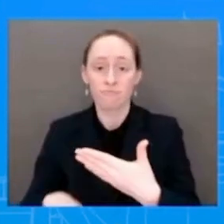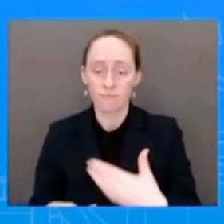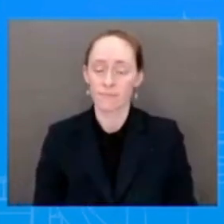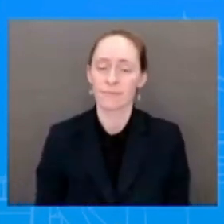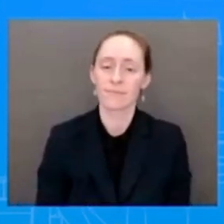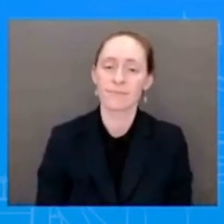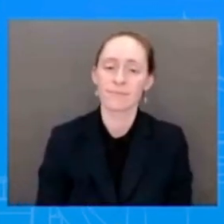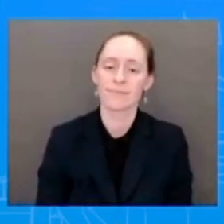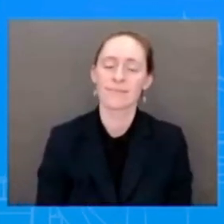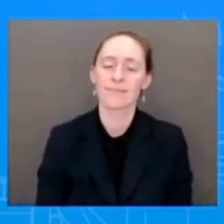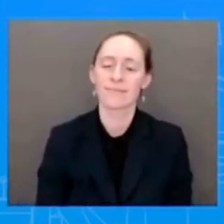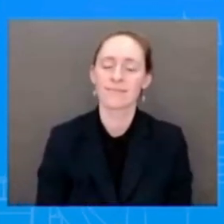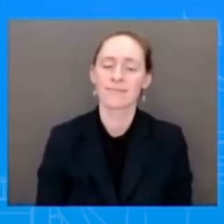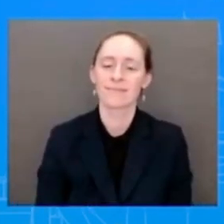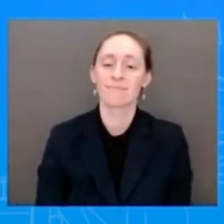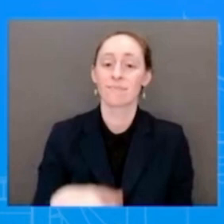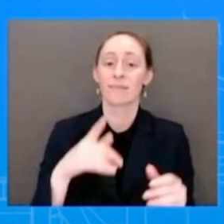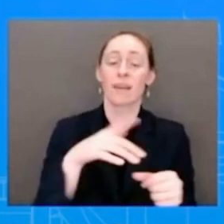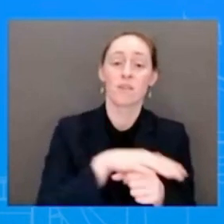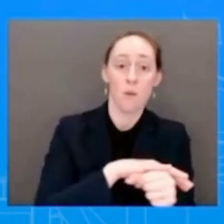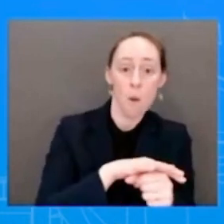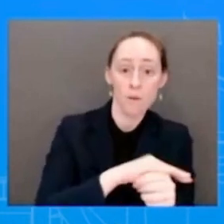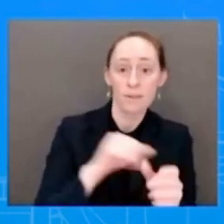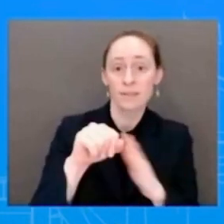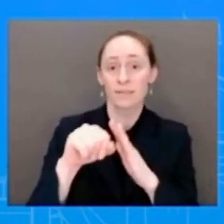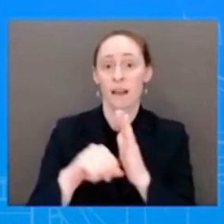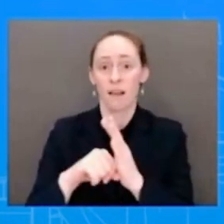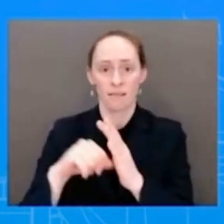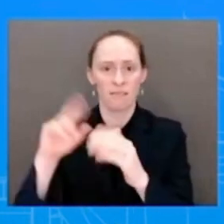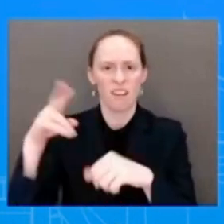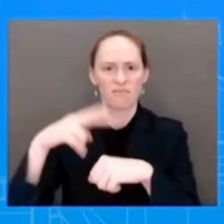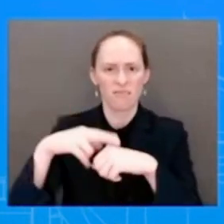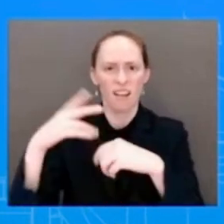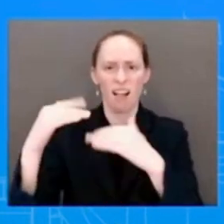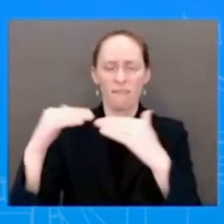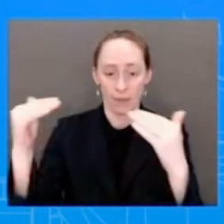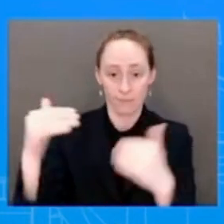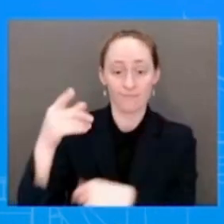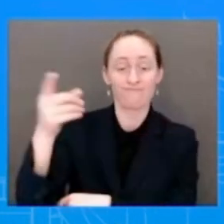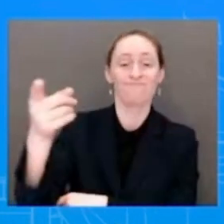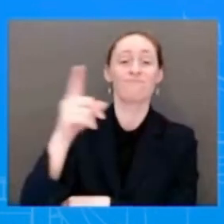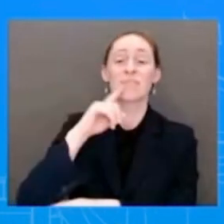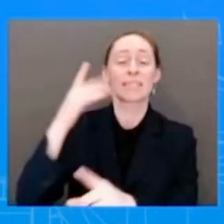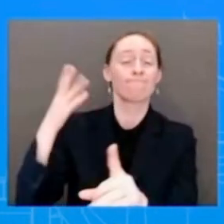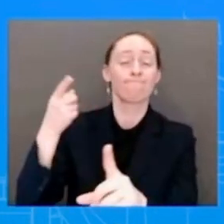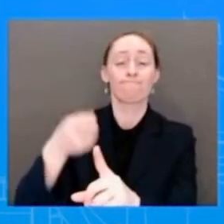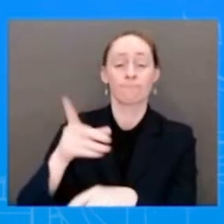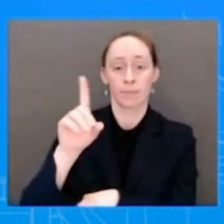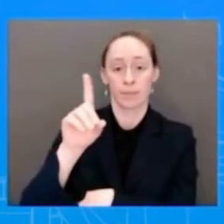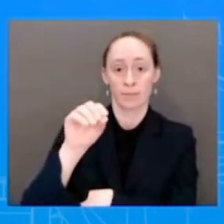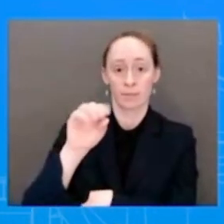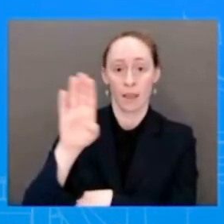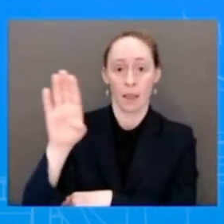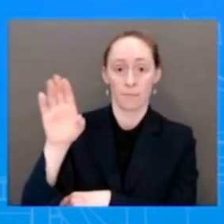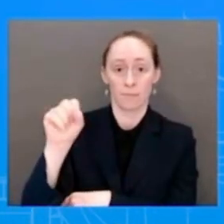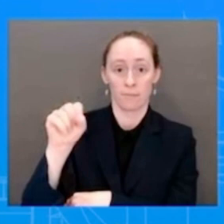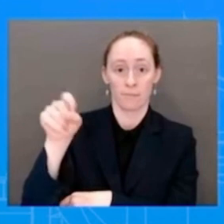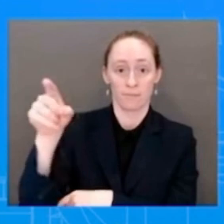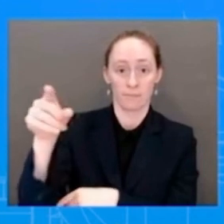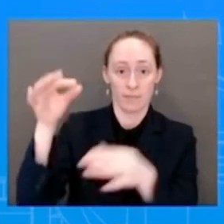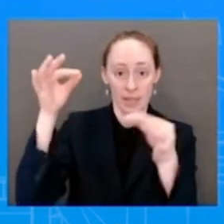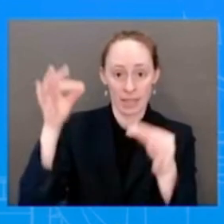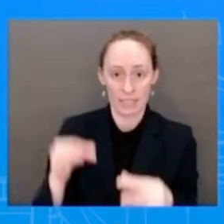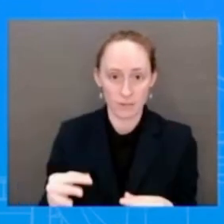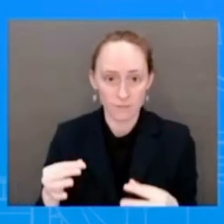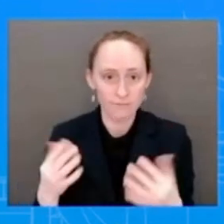Court's decision in Dobbs v. Jackson Women's Health Organization, more than 26 million women in the United States currently live in